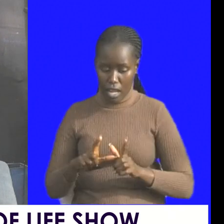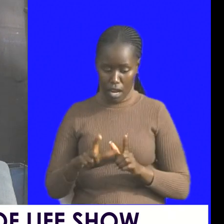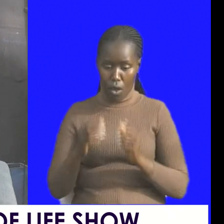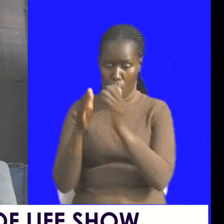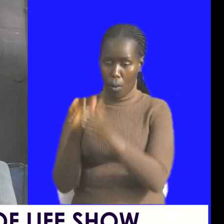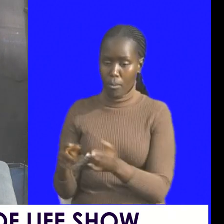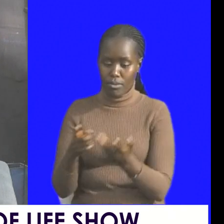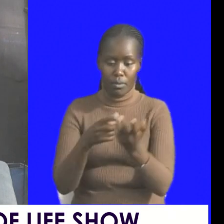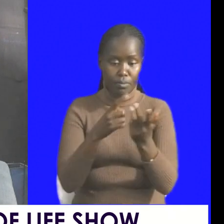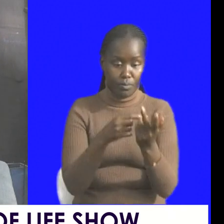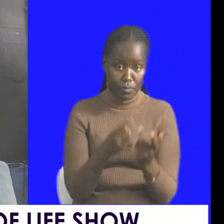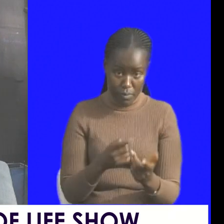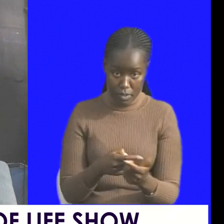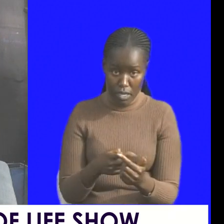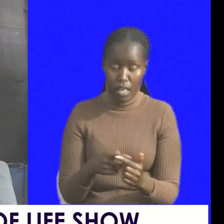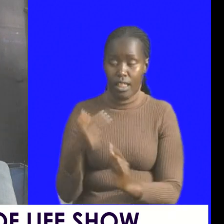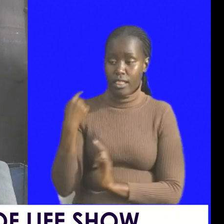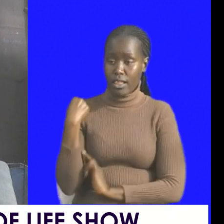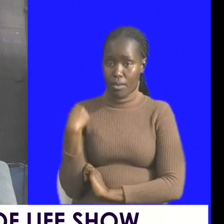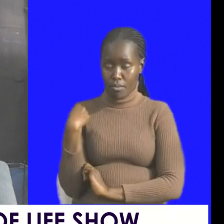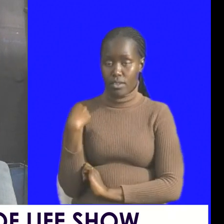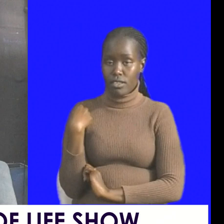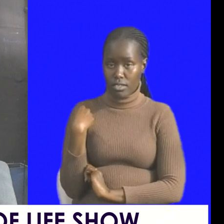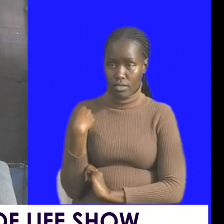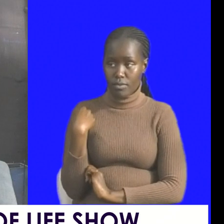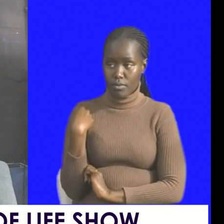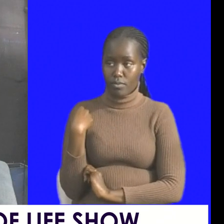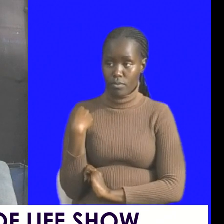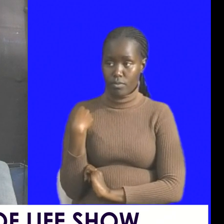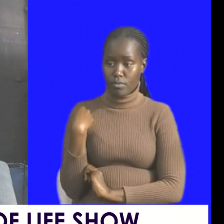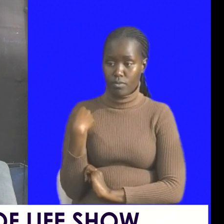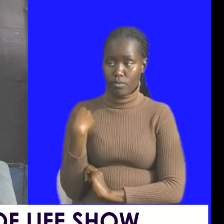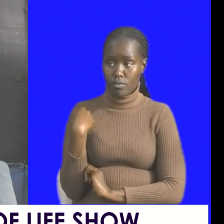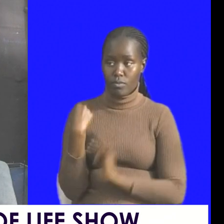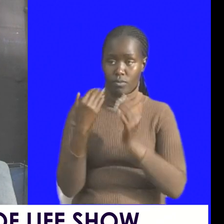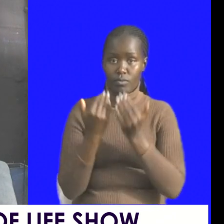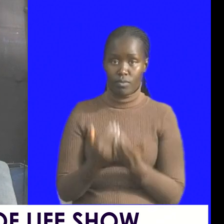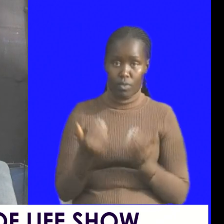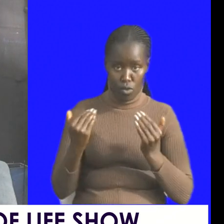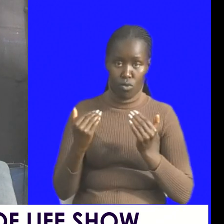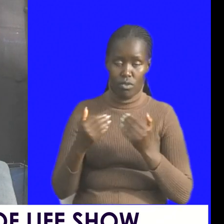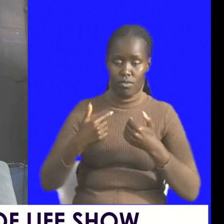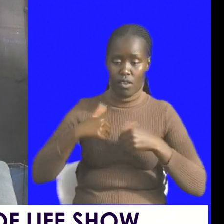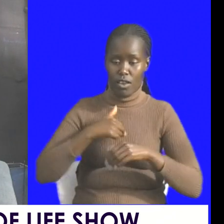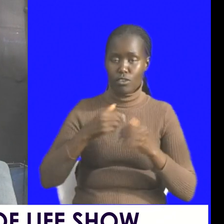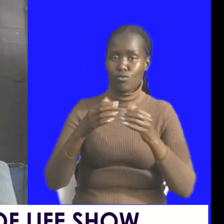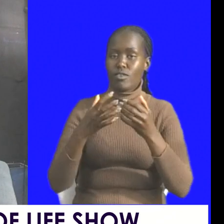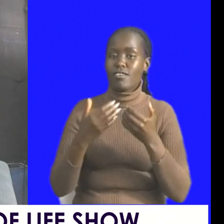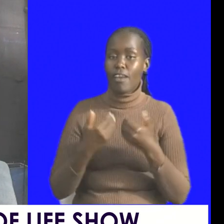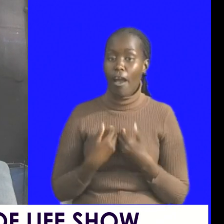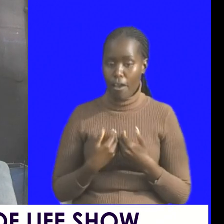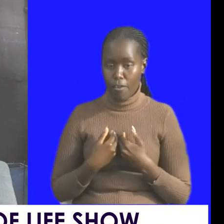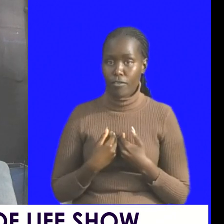number of trailers and you know loaders we have taken containers